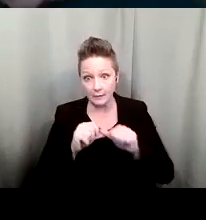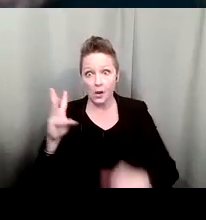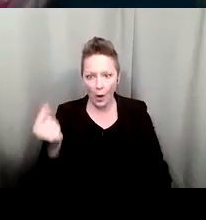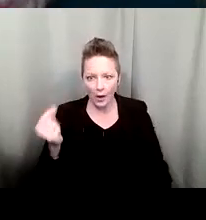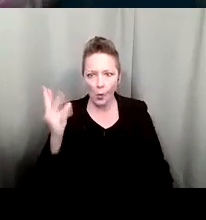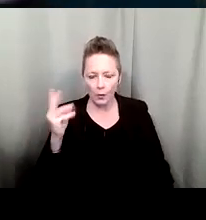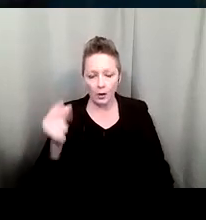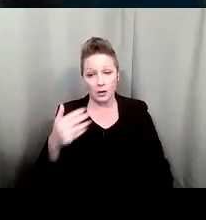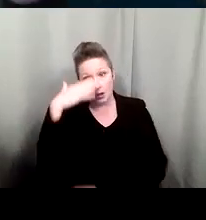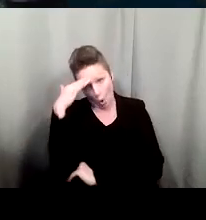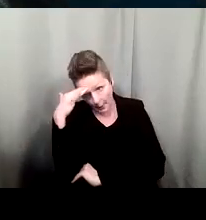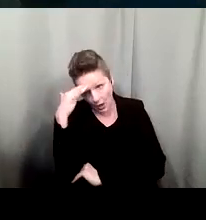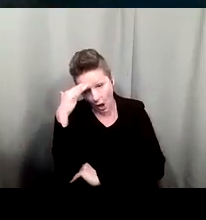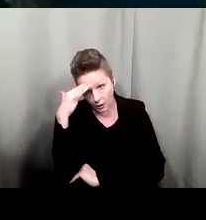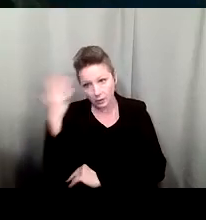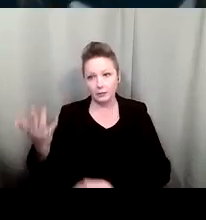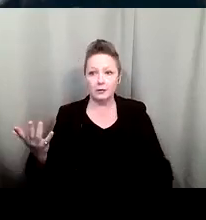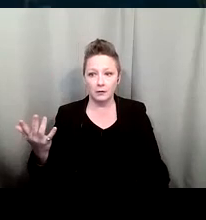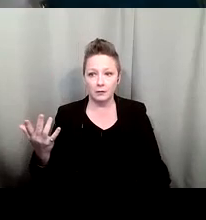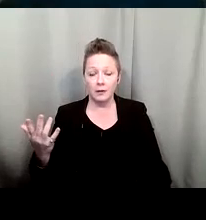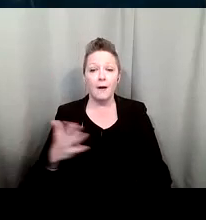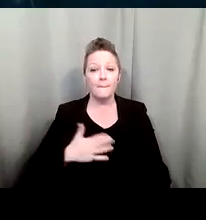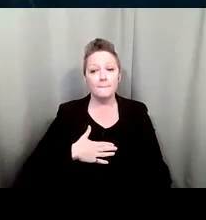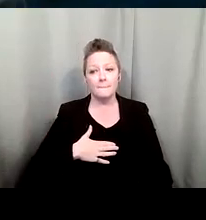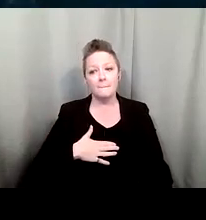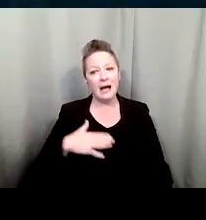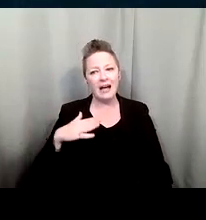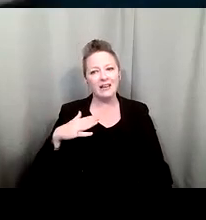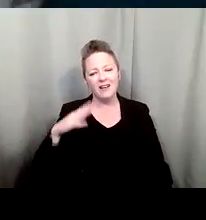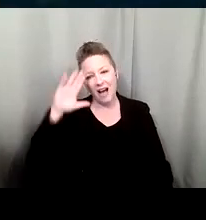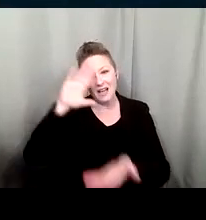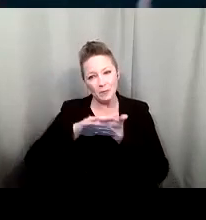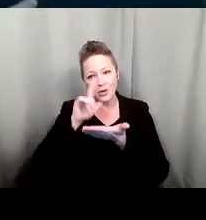what oh my god my late husband what what